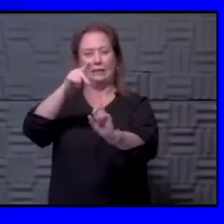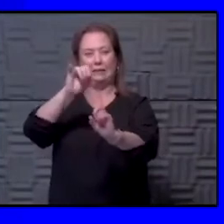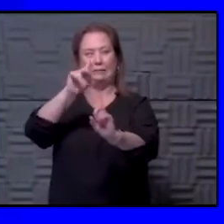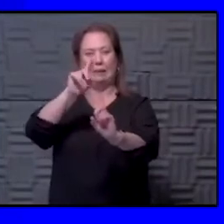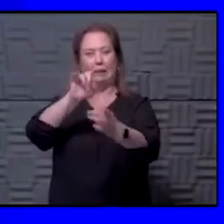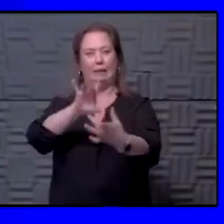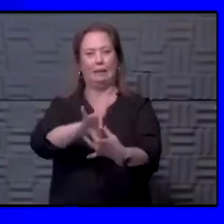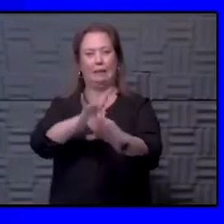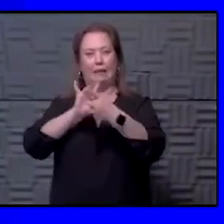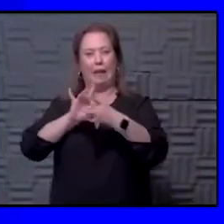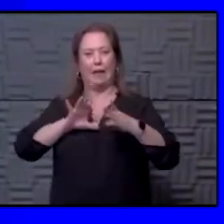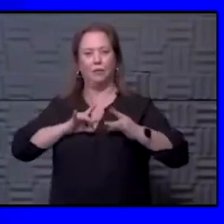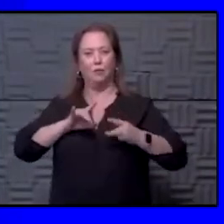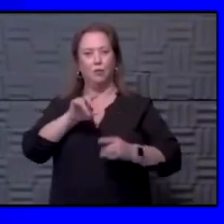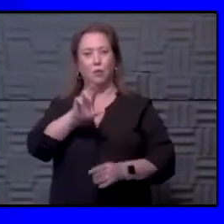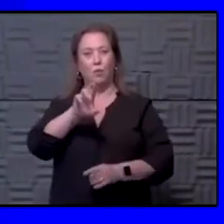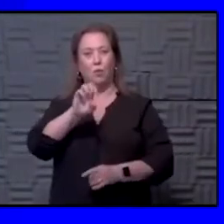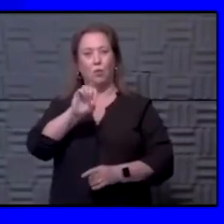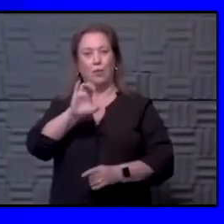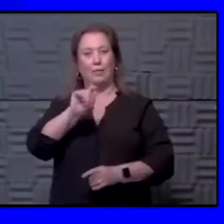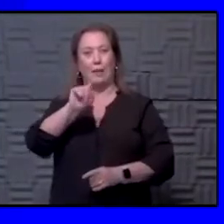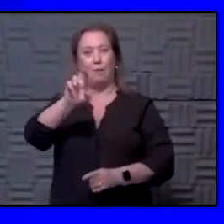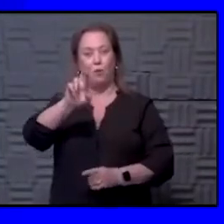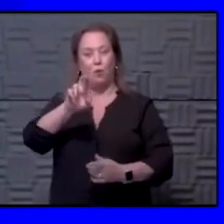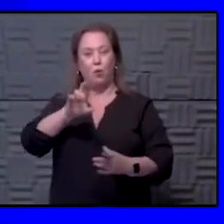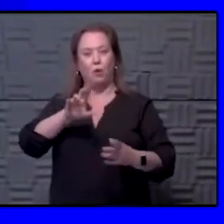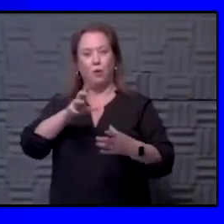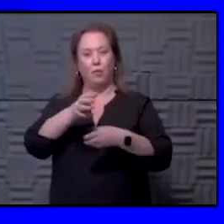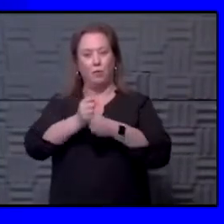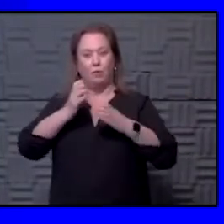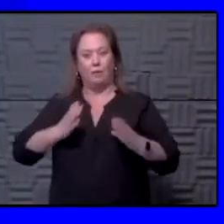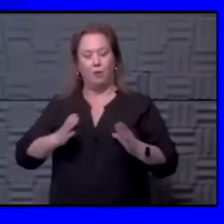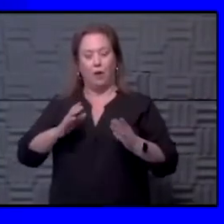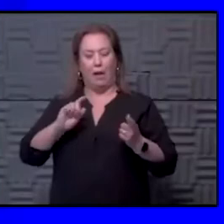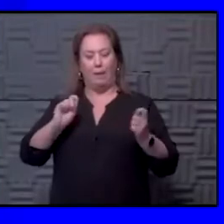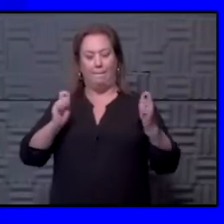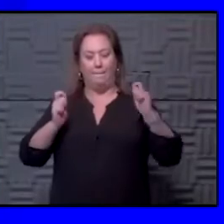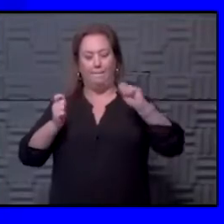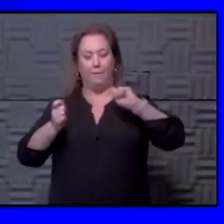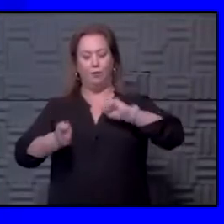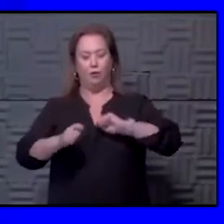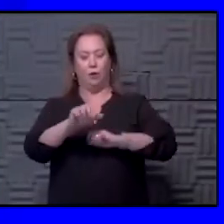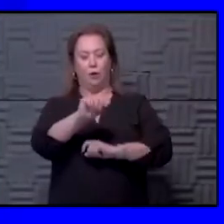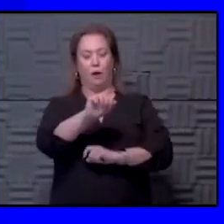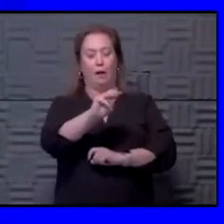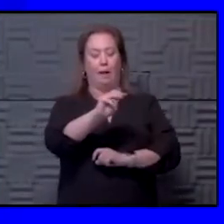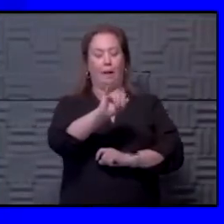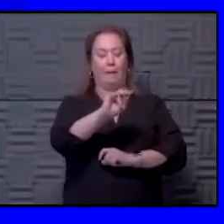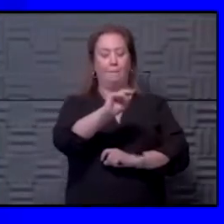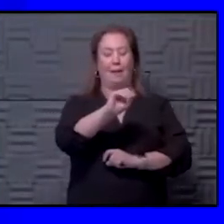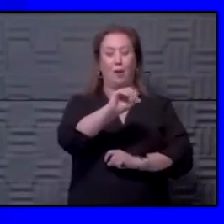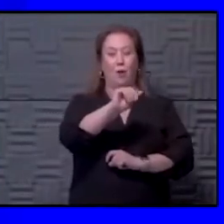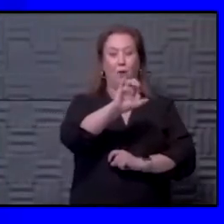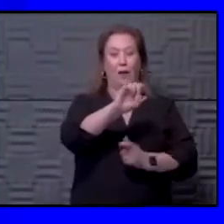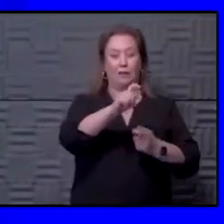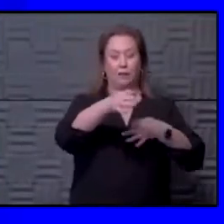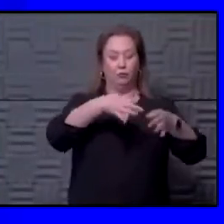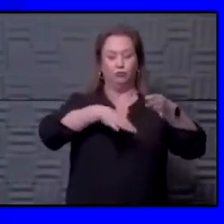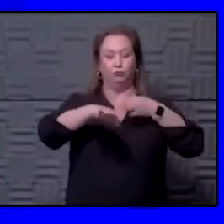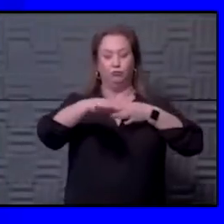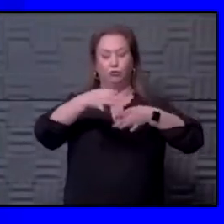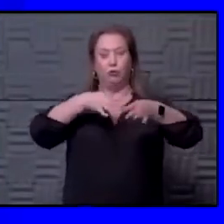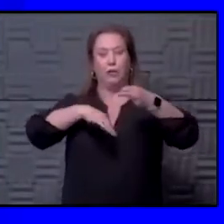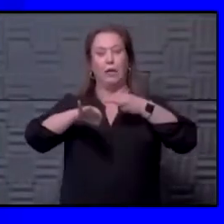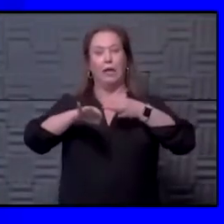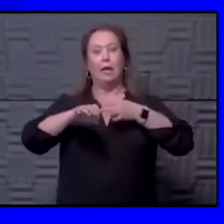receptor. And within that, when you have mutations or amino acid substitutions, which just changes